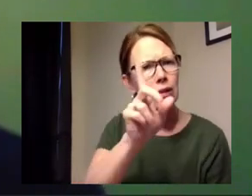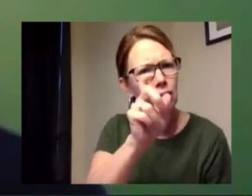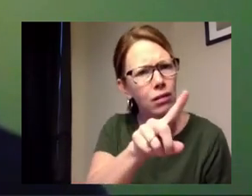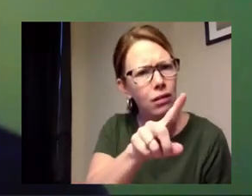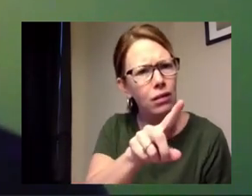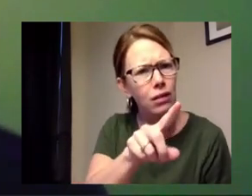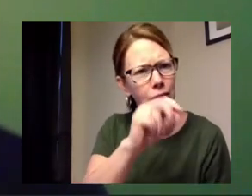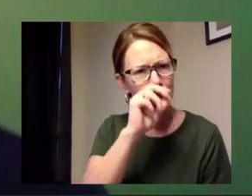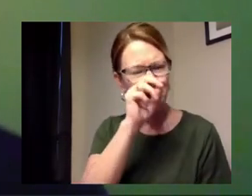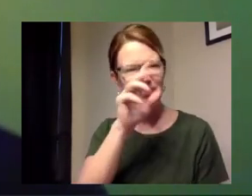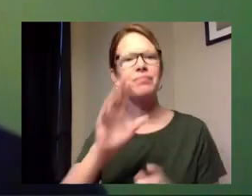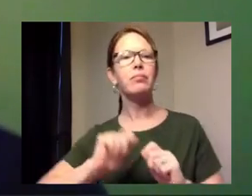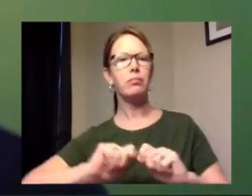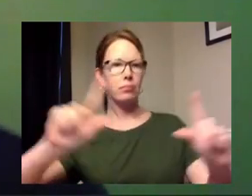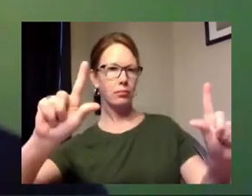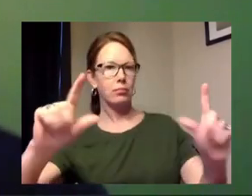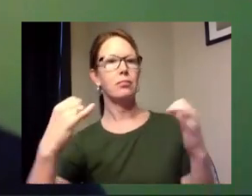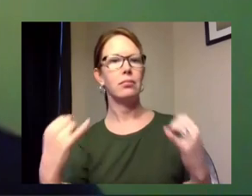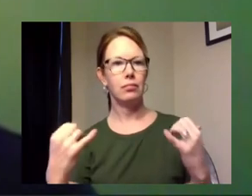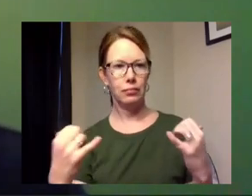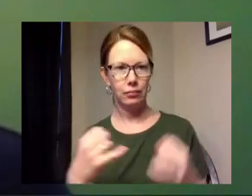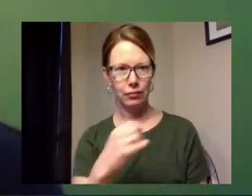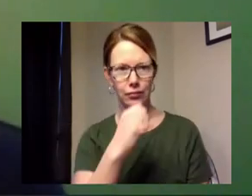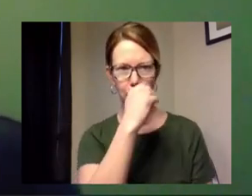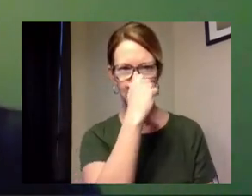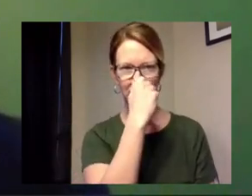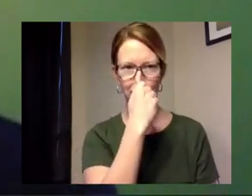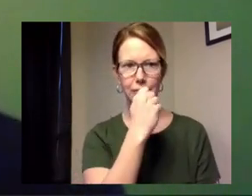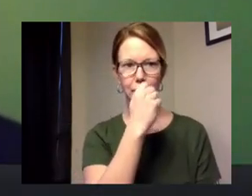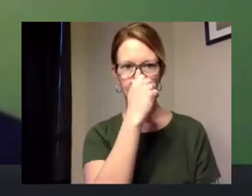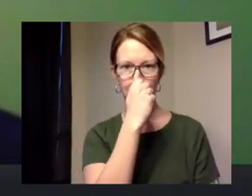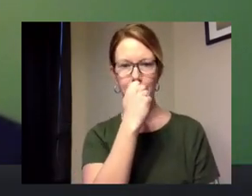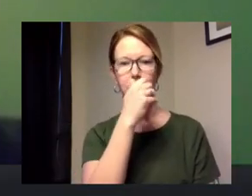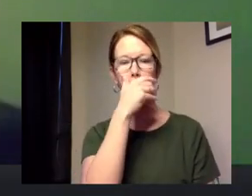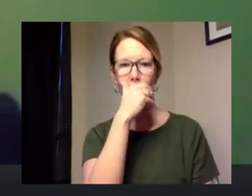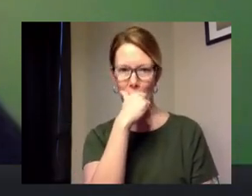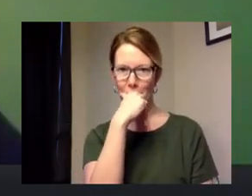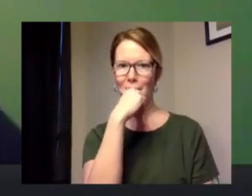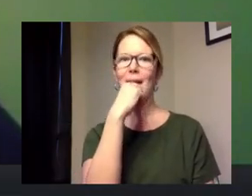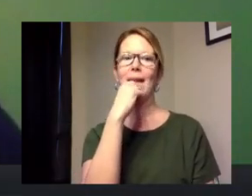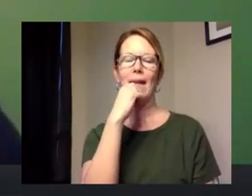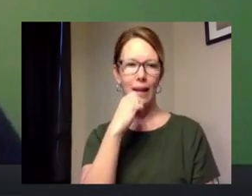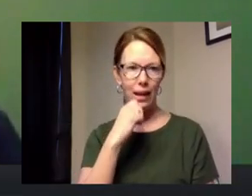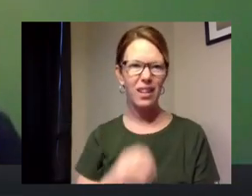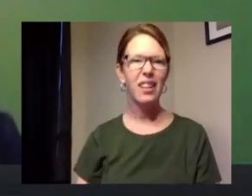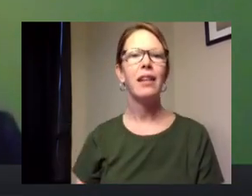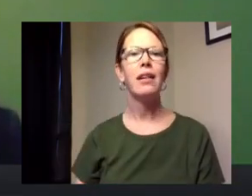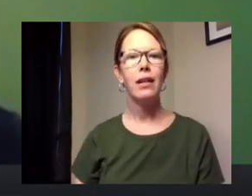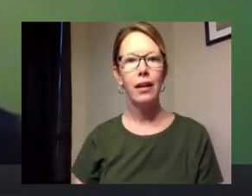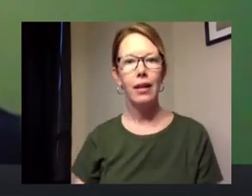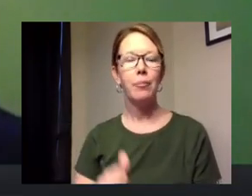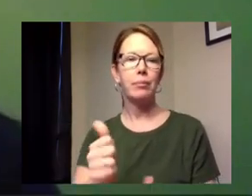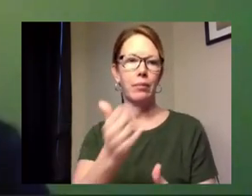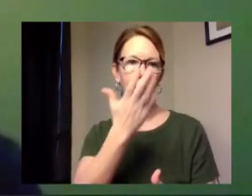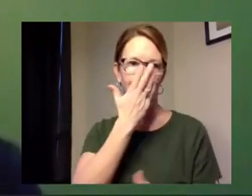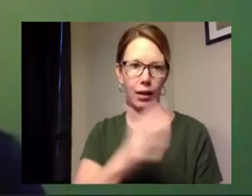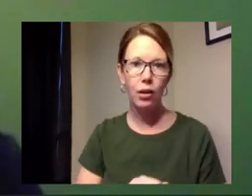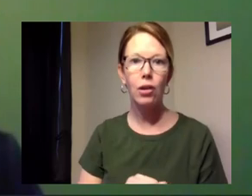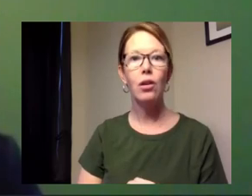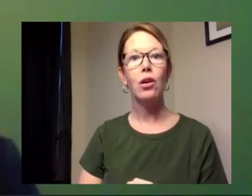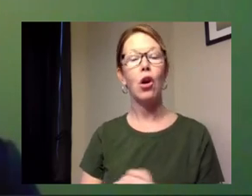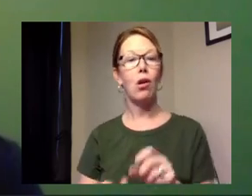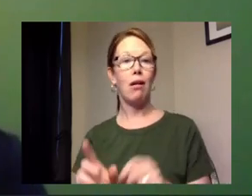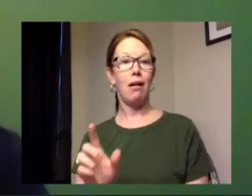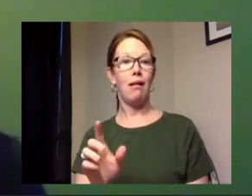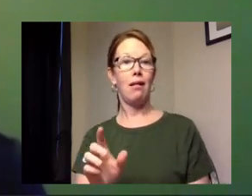yes we had it up as you were speaking we're going to put that up great thank you so on the left